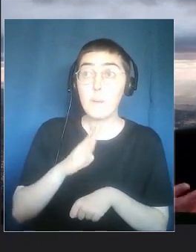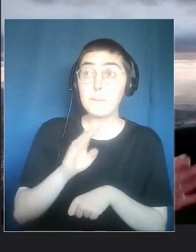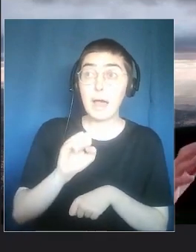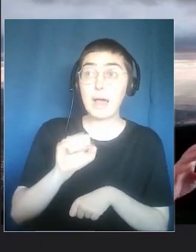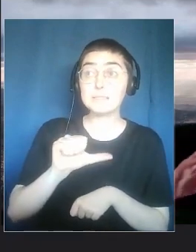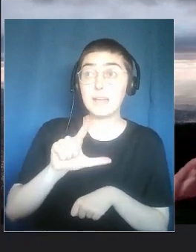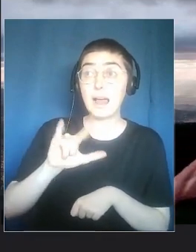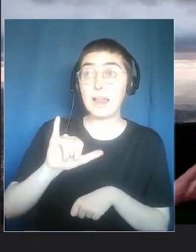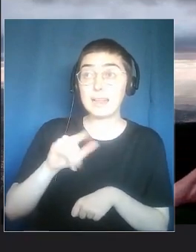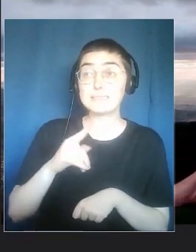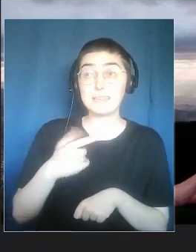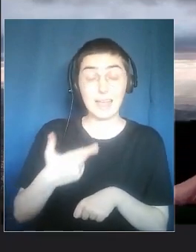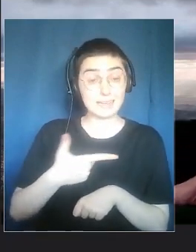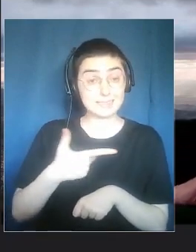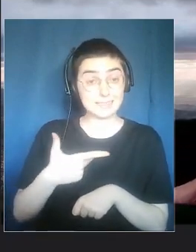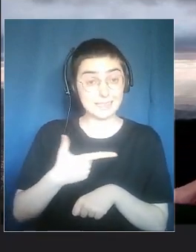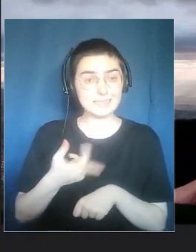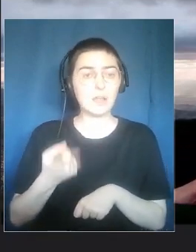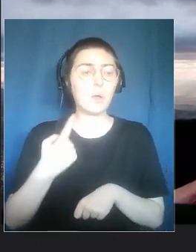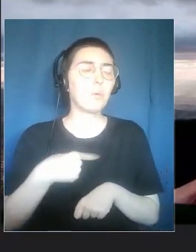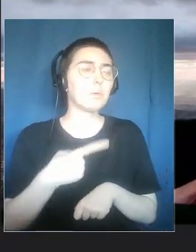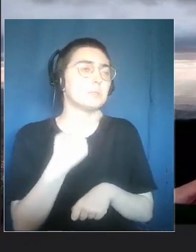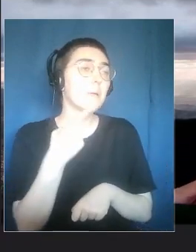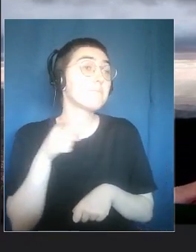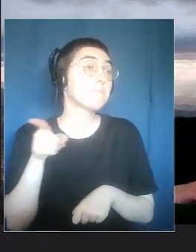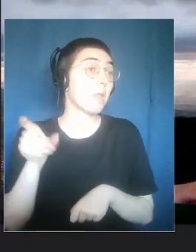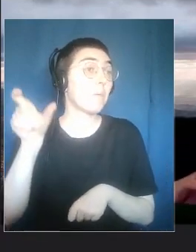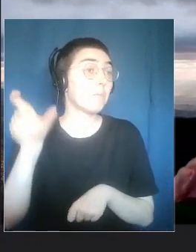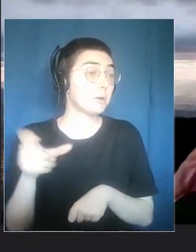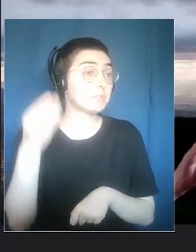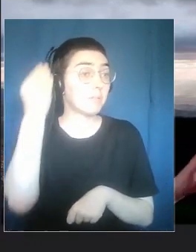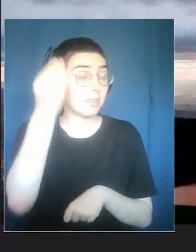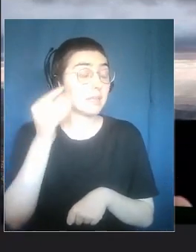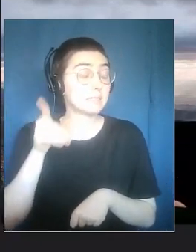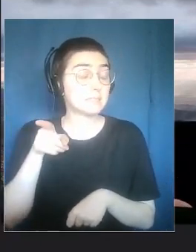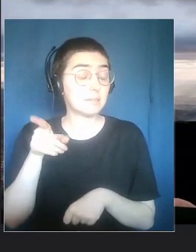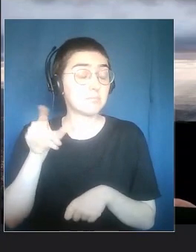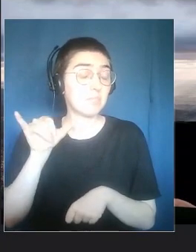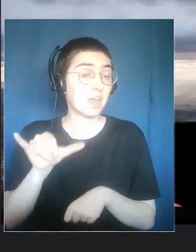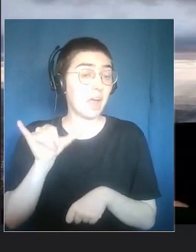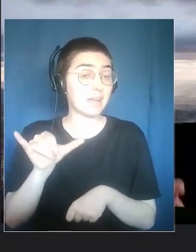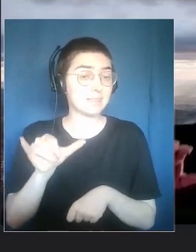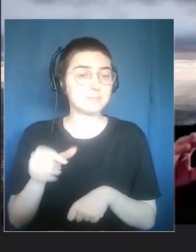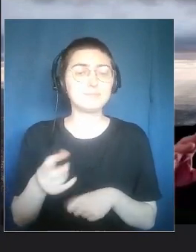Guerrini, it's true. This is what we're going to say. It's not scientific